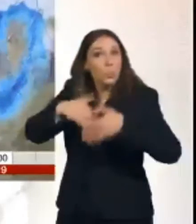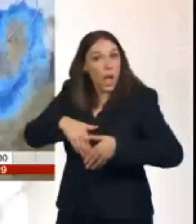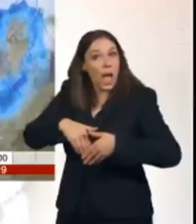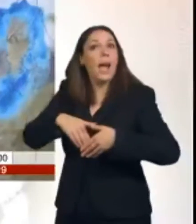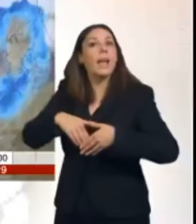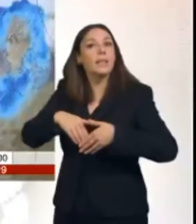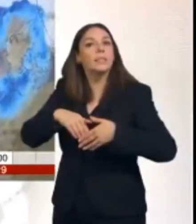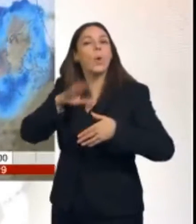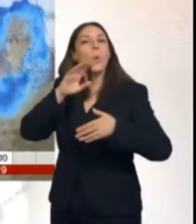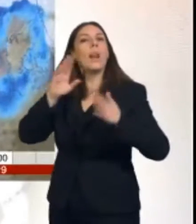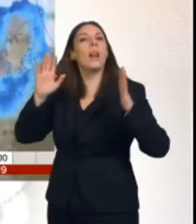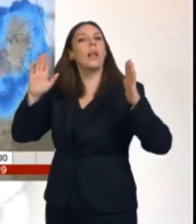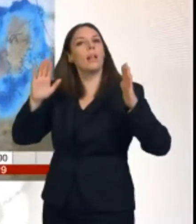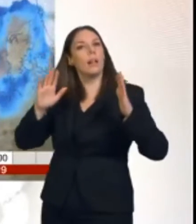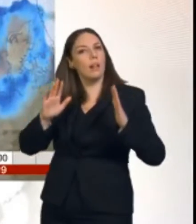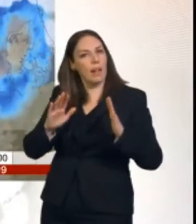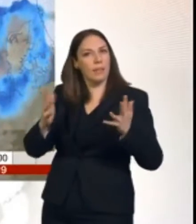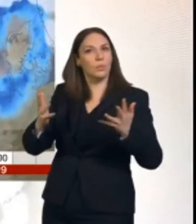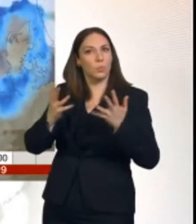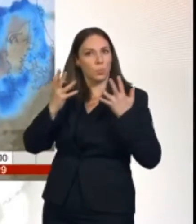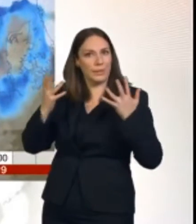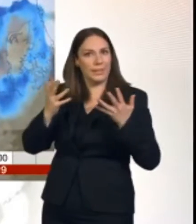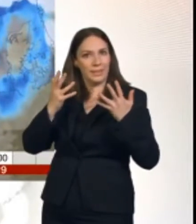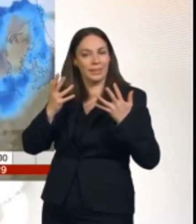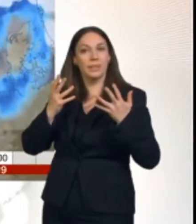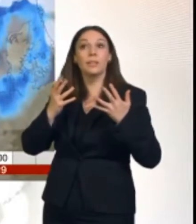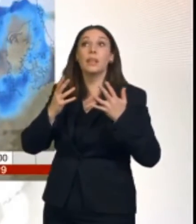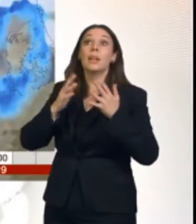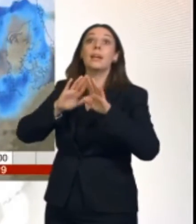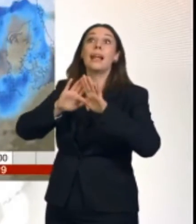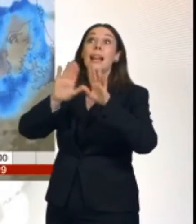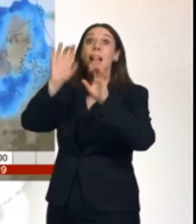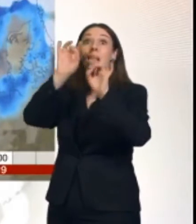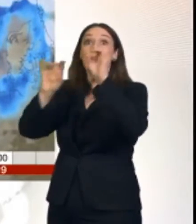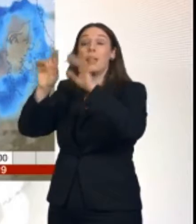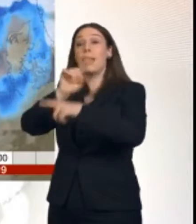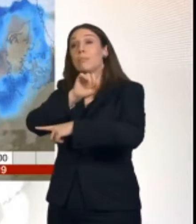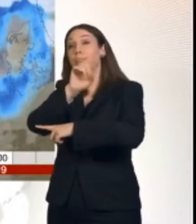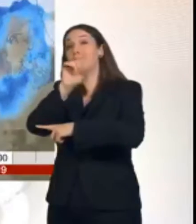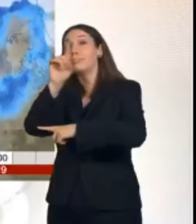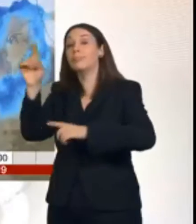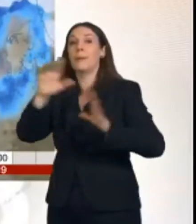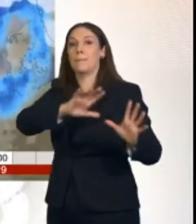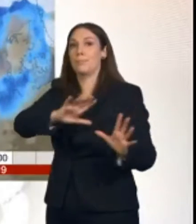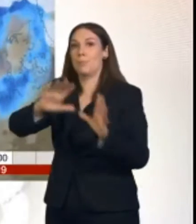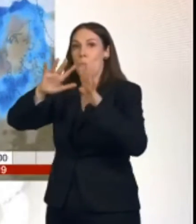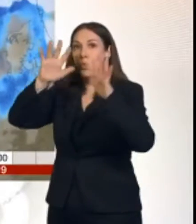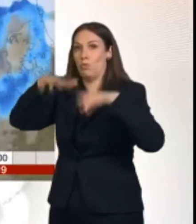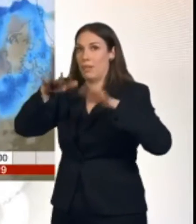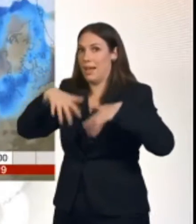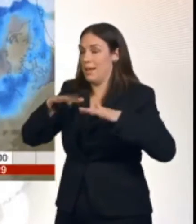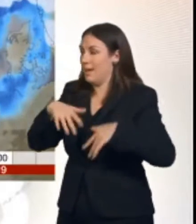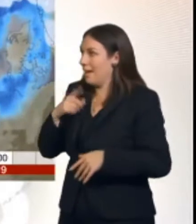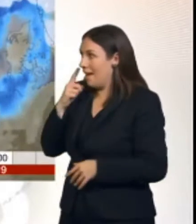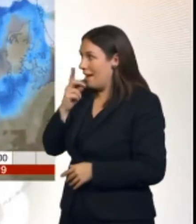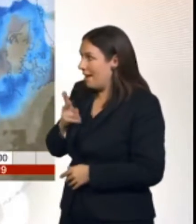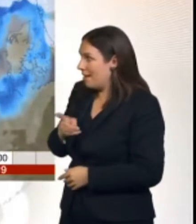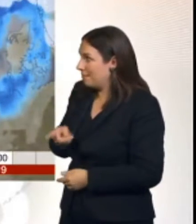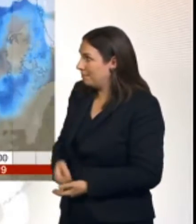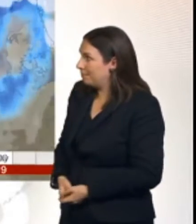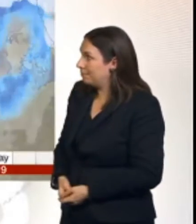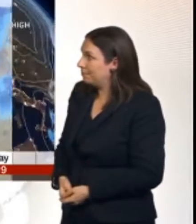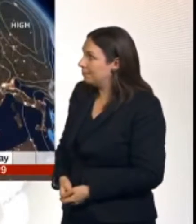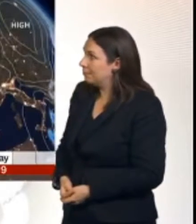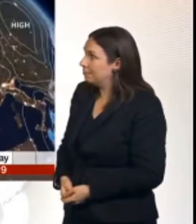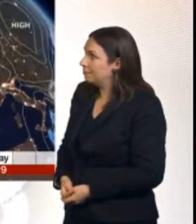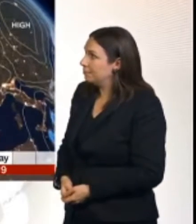while. But later on it returns across parts of England, Wales. And by the end of the night into Northern Ireland. All helping to keep the temperatures up though.